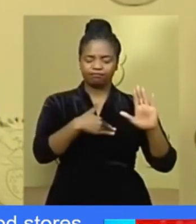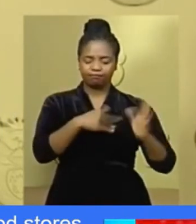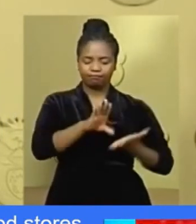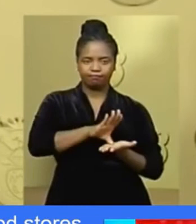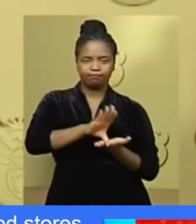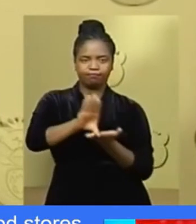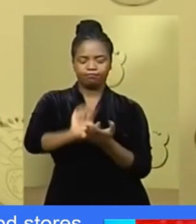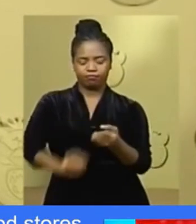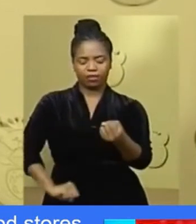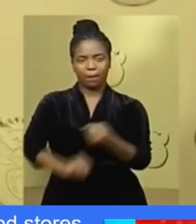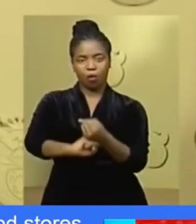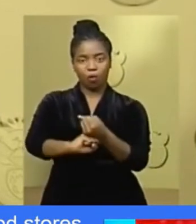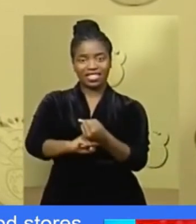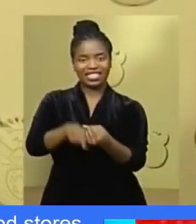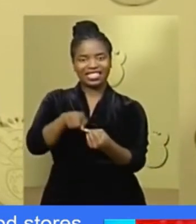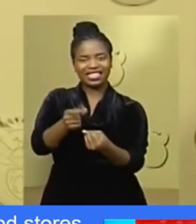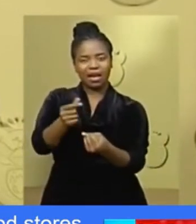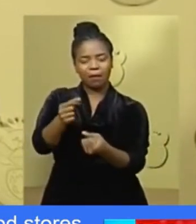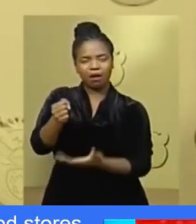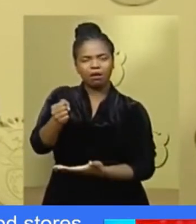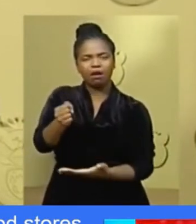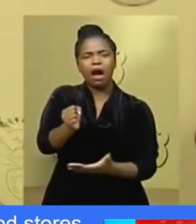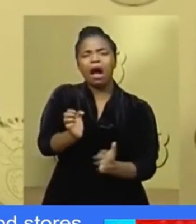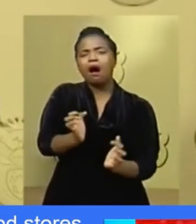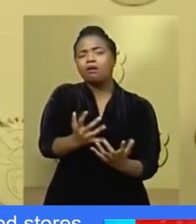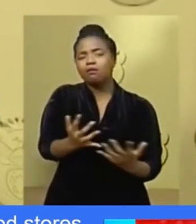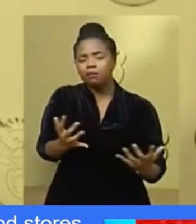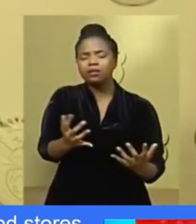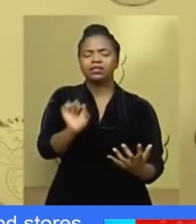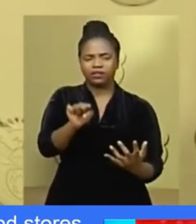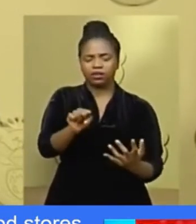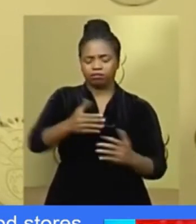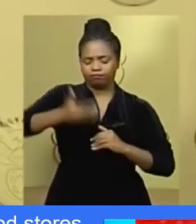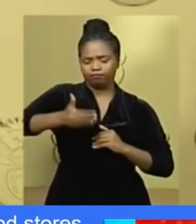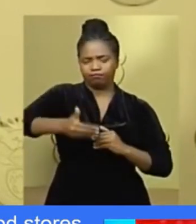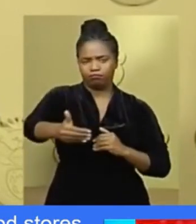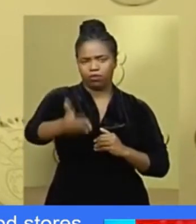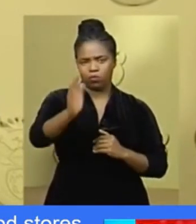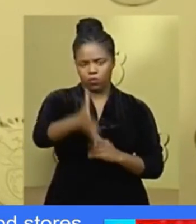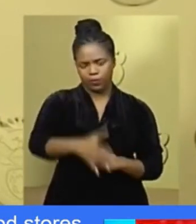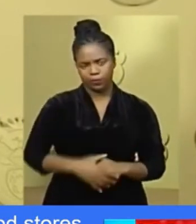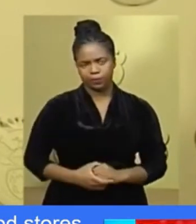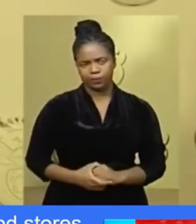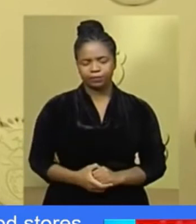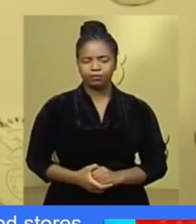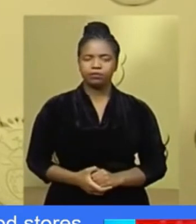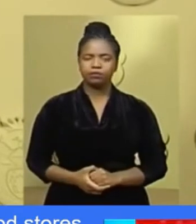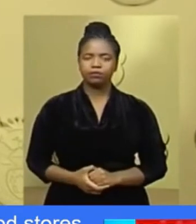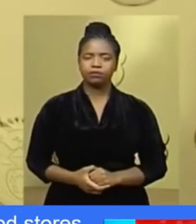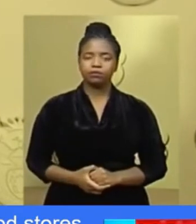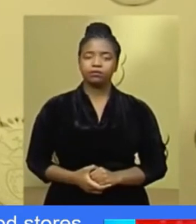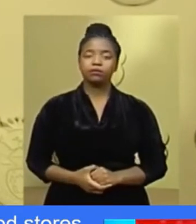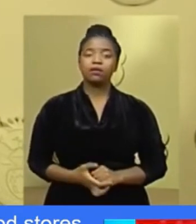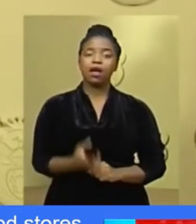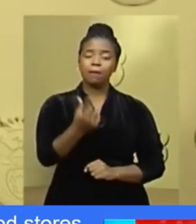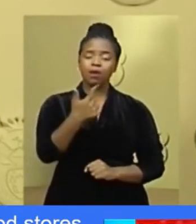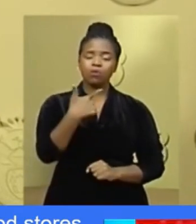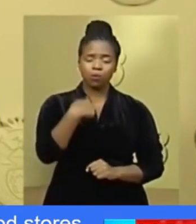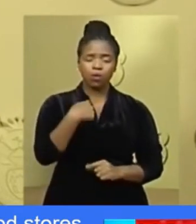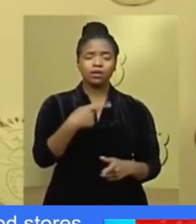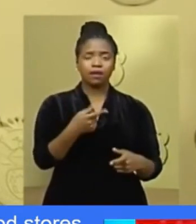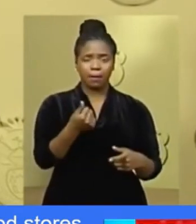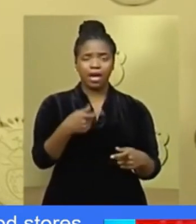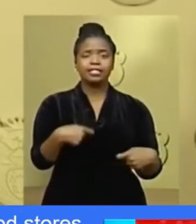to support the fund with financial contributions in the coming period. We will be spending money to save